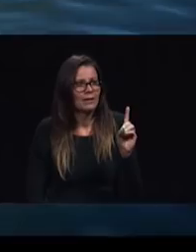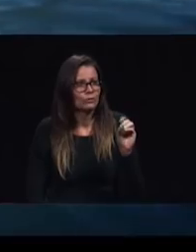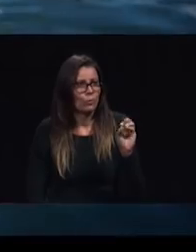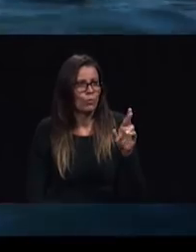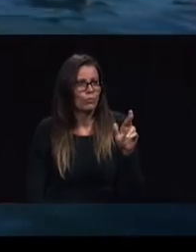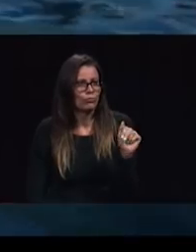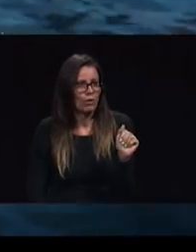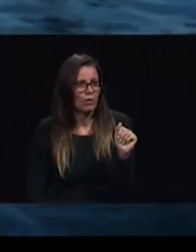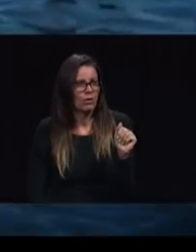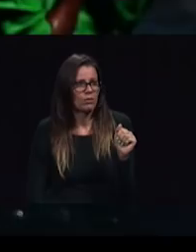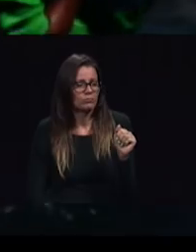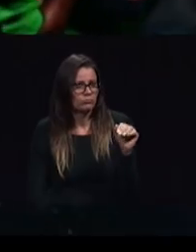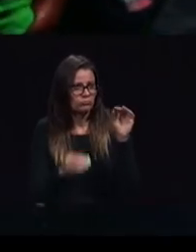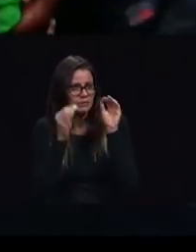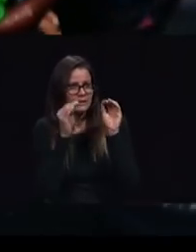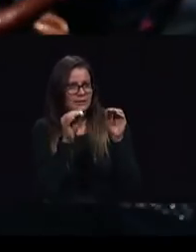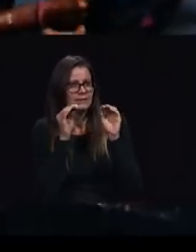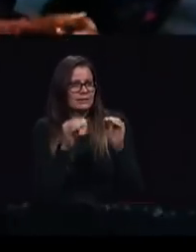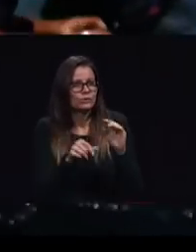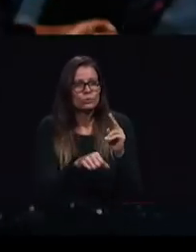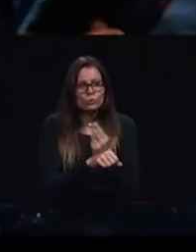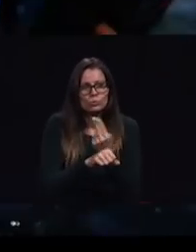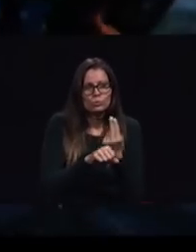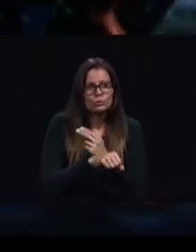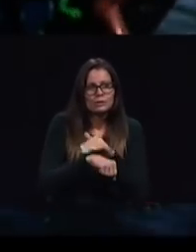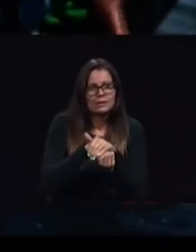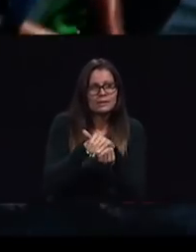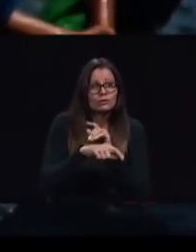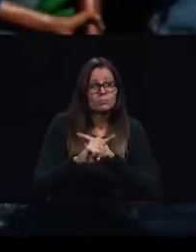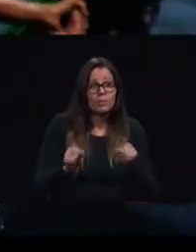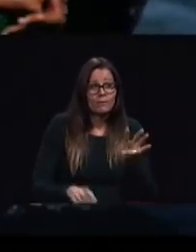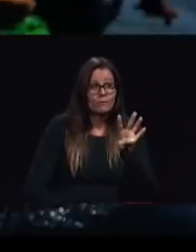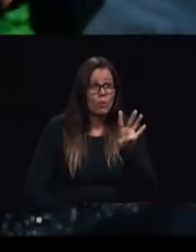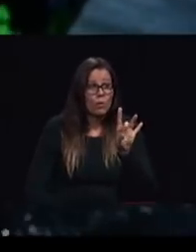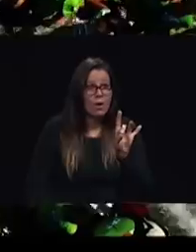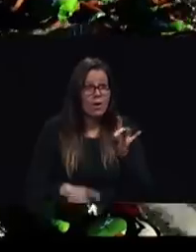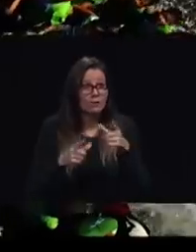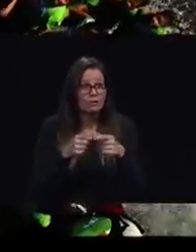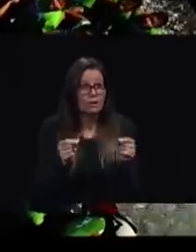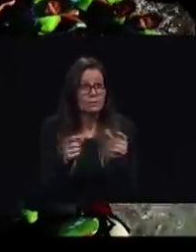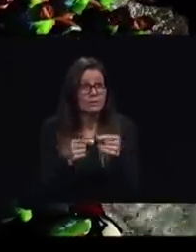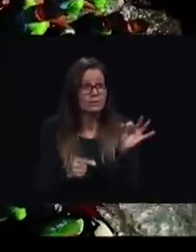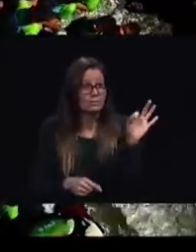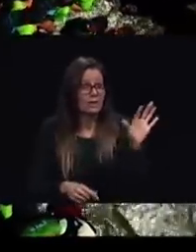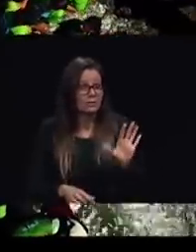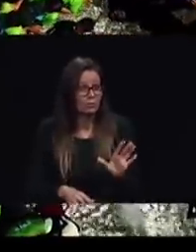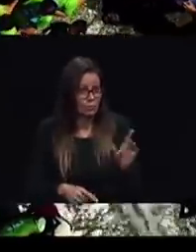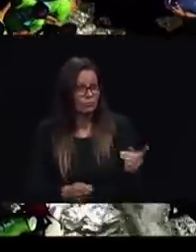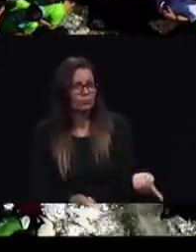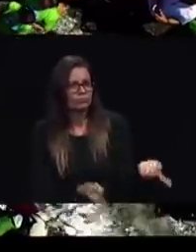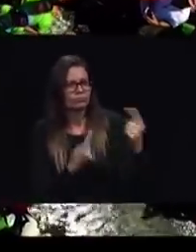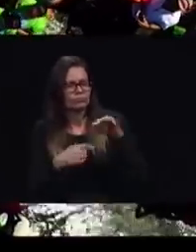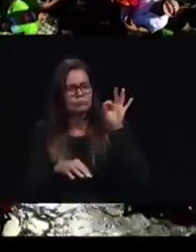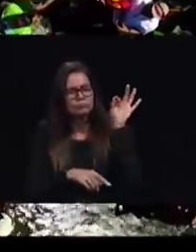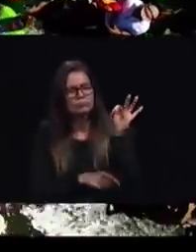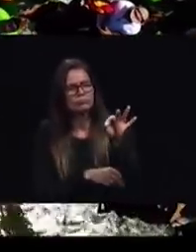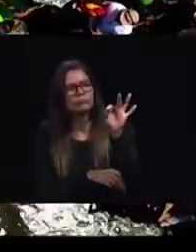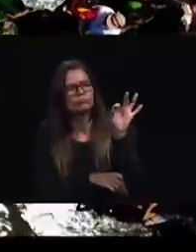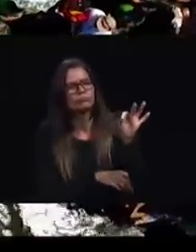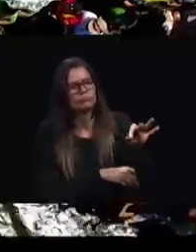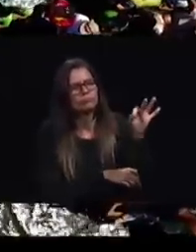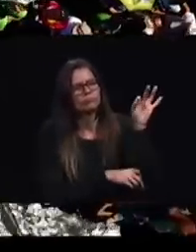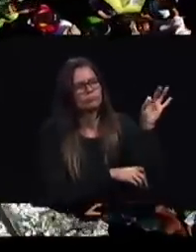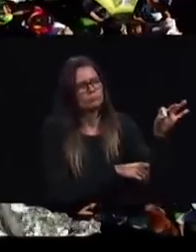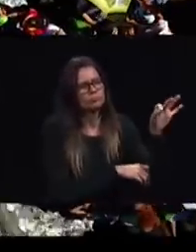that but it did work when 48 Japanese pastors and lay people preached their first evangelistic series resulting in over